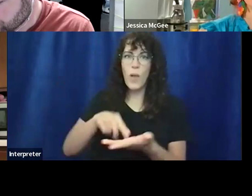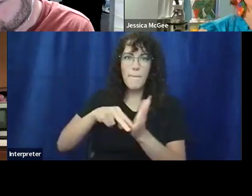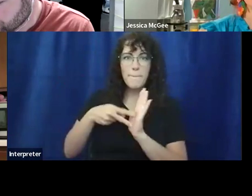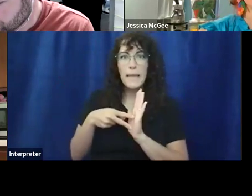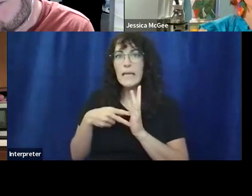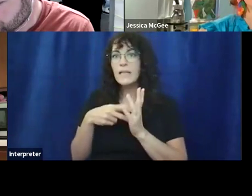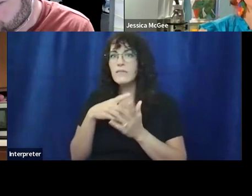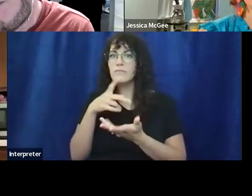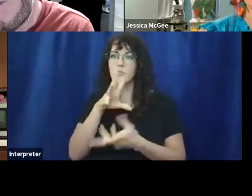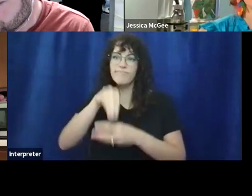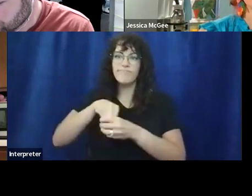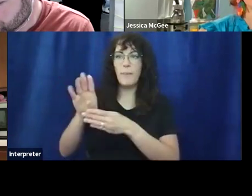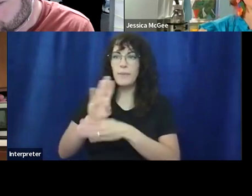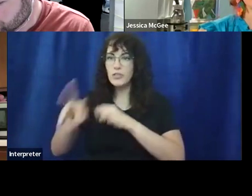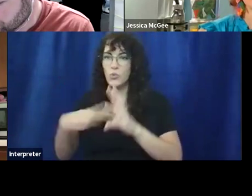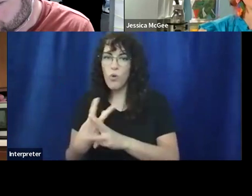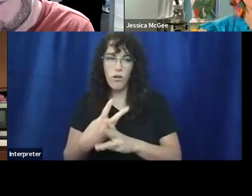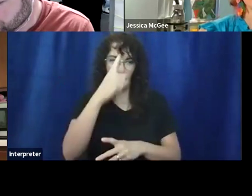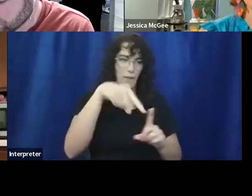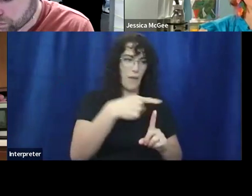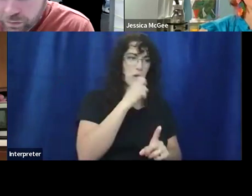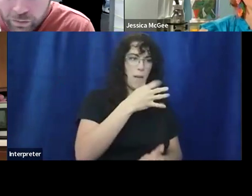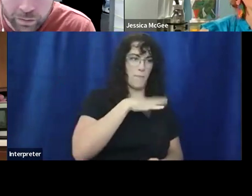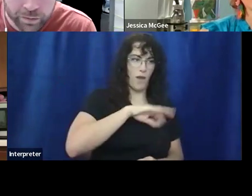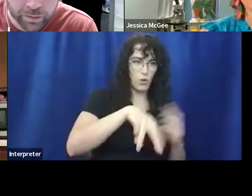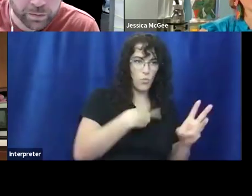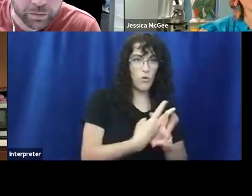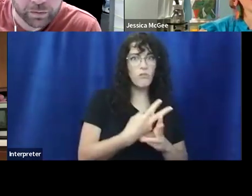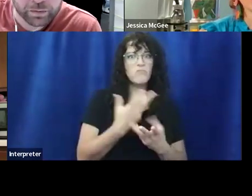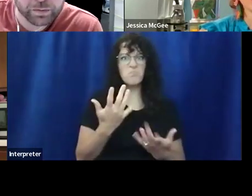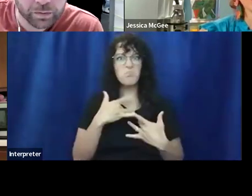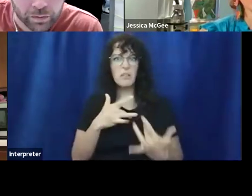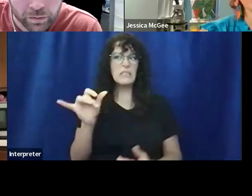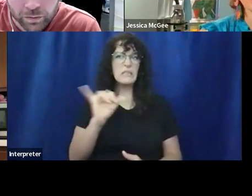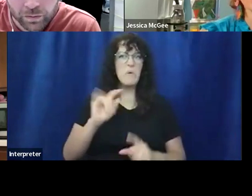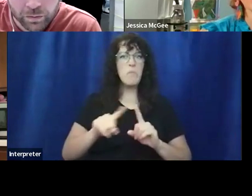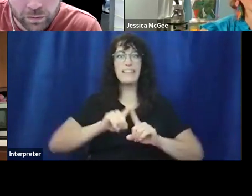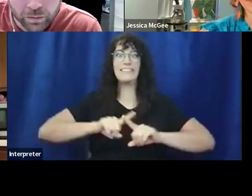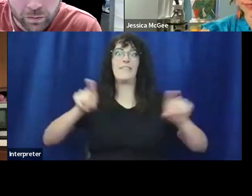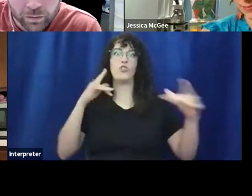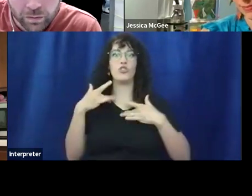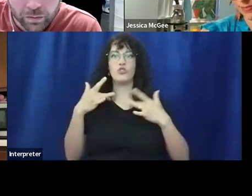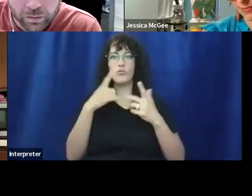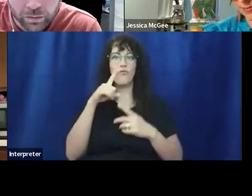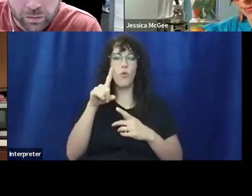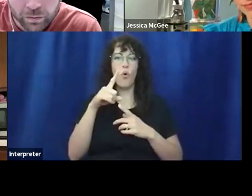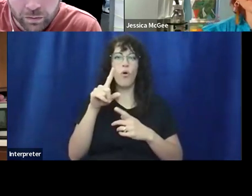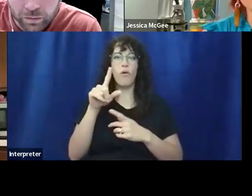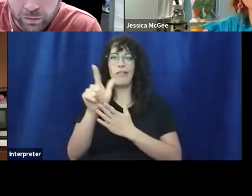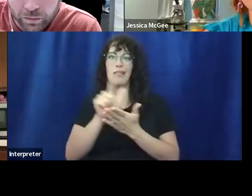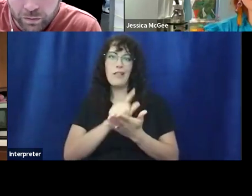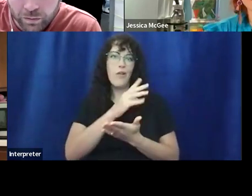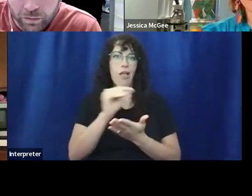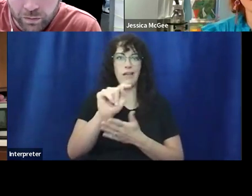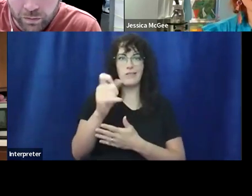world and also thinking about the nonprofit world, similar, but often very different concerns, right? From a legal and tax perspective. So we'll have some artists and